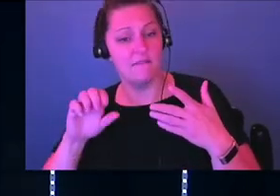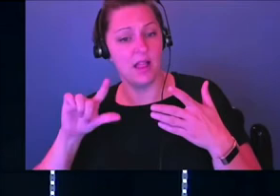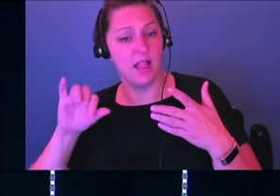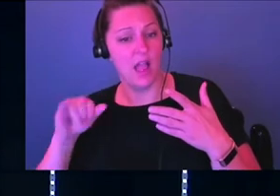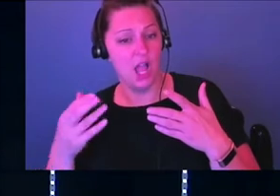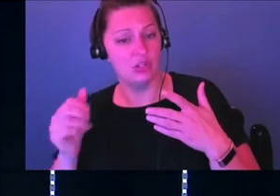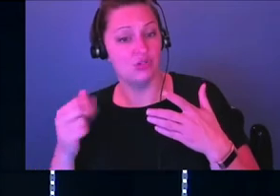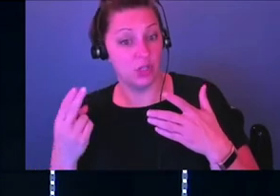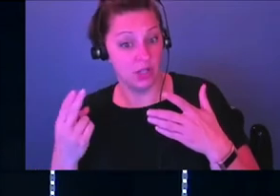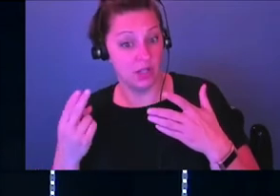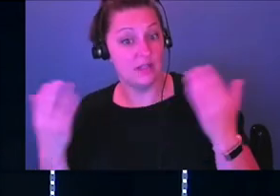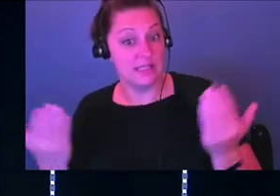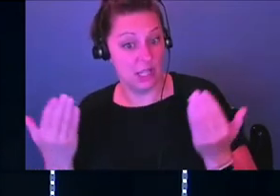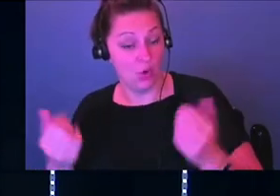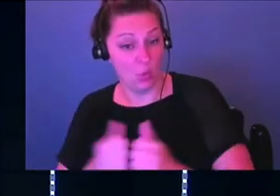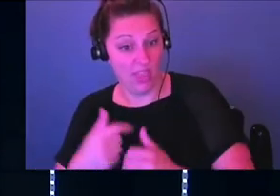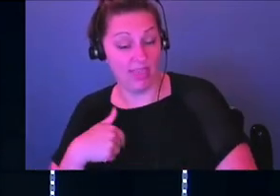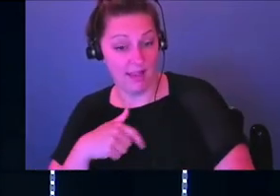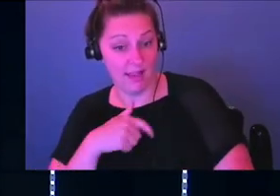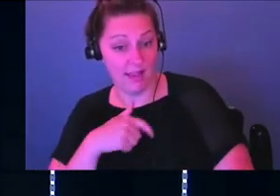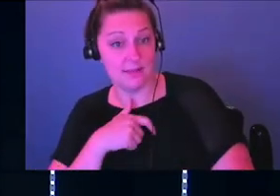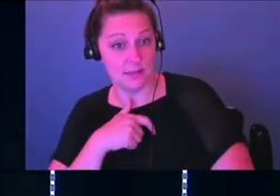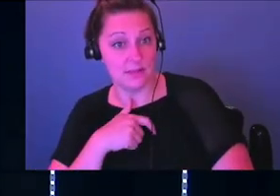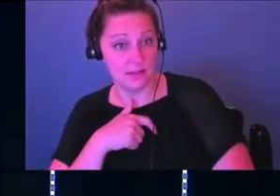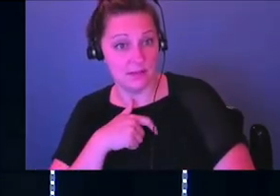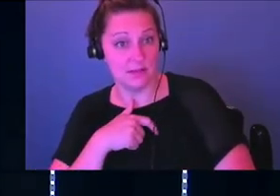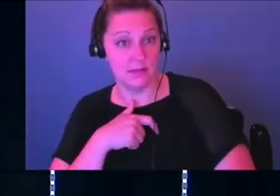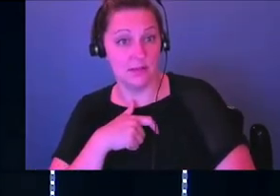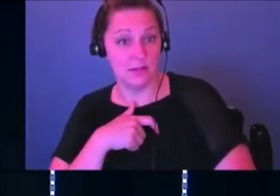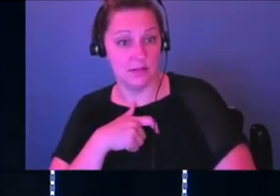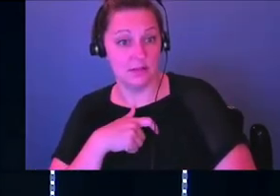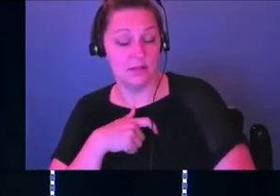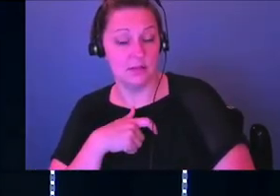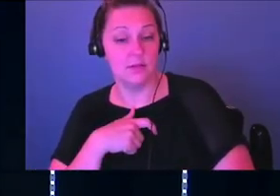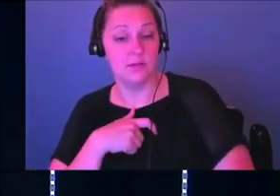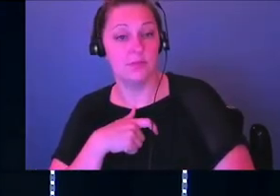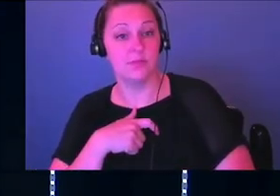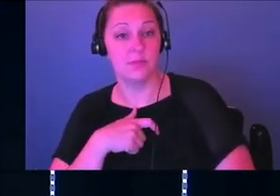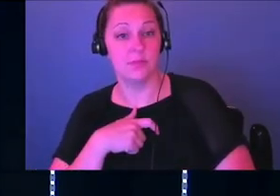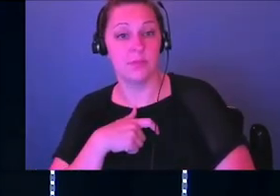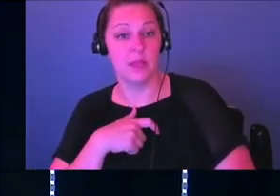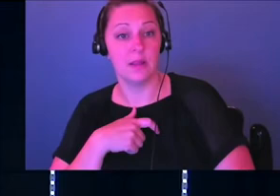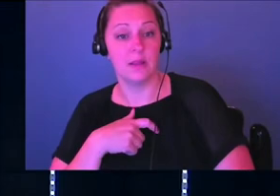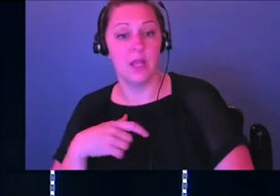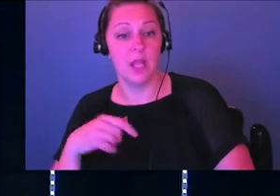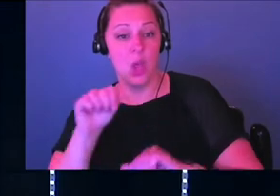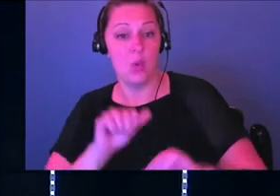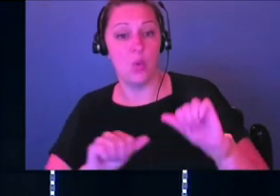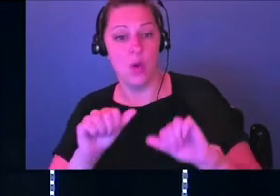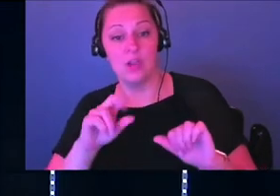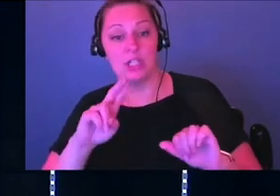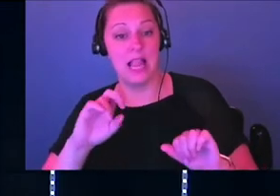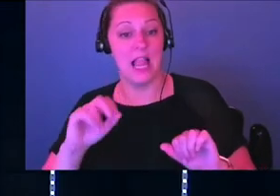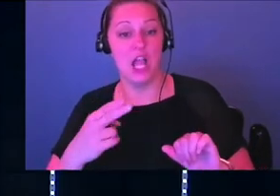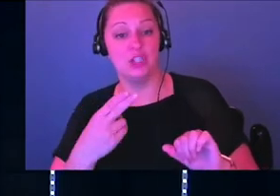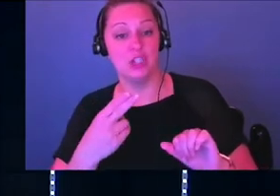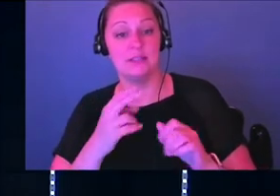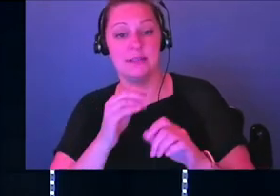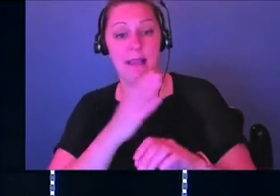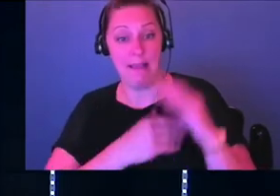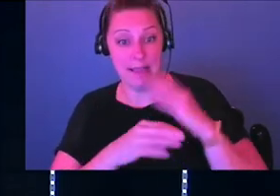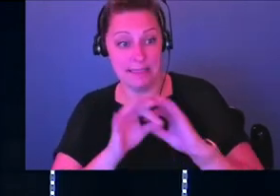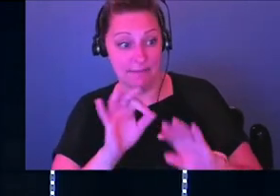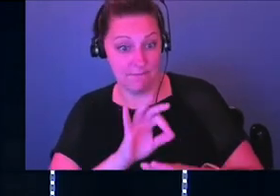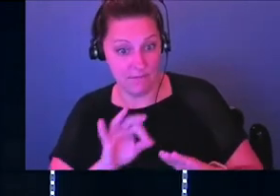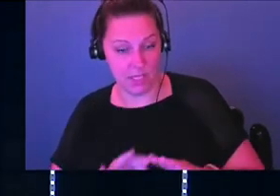us. We have the prophet Elisha who was with the prophet Elijah, right? He says he washed his hands and feet. And so he's like, okay,